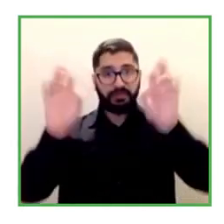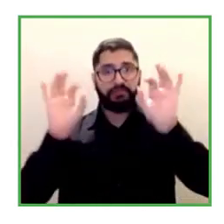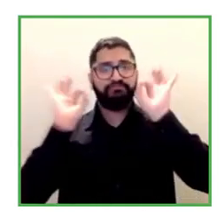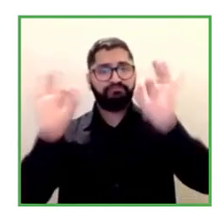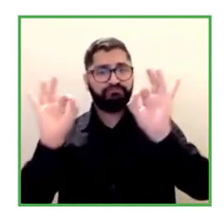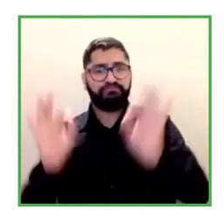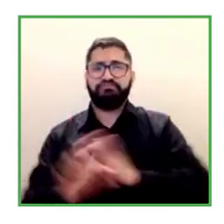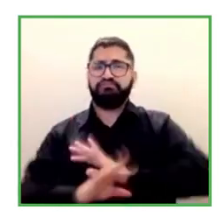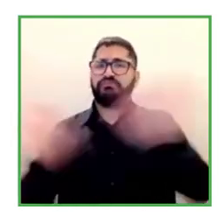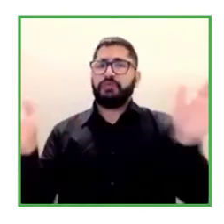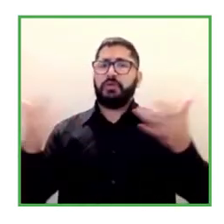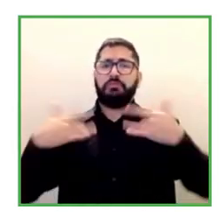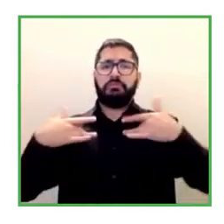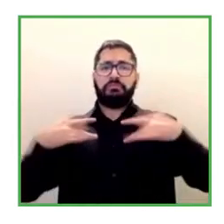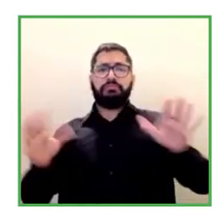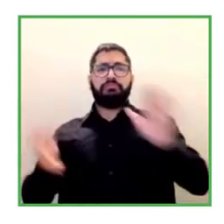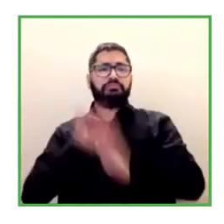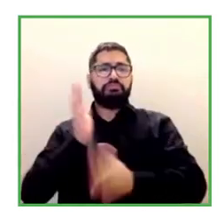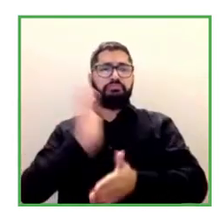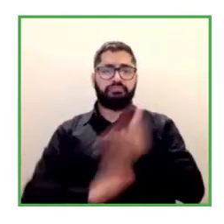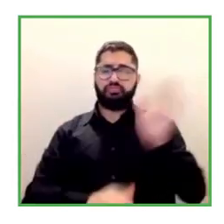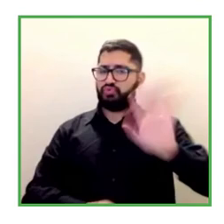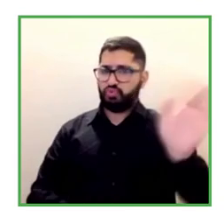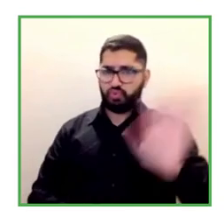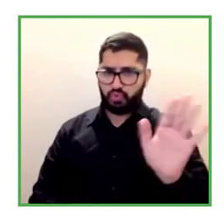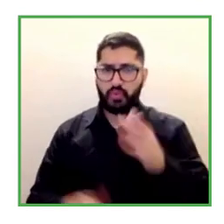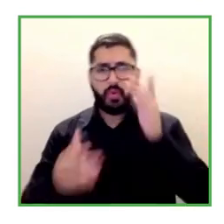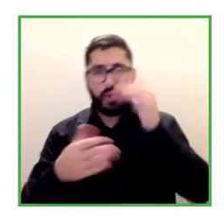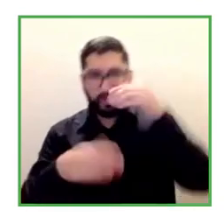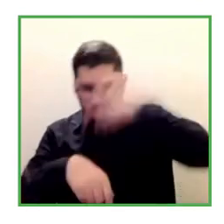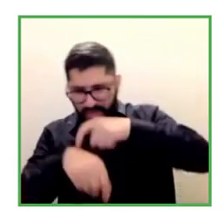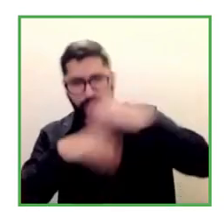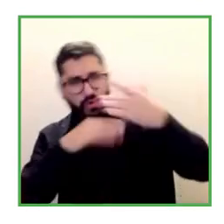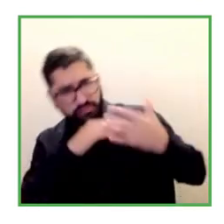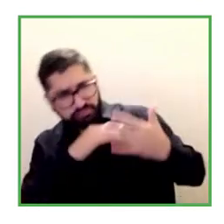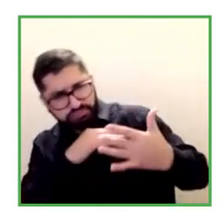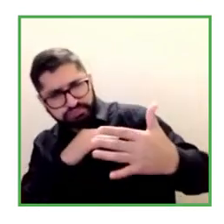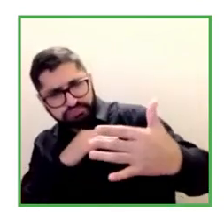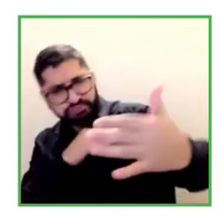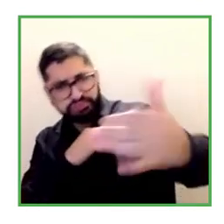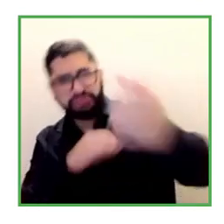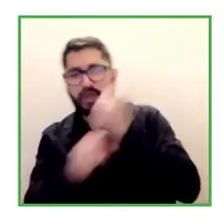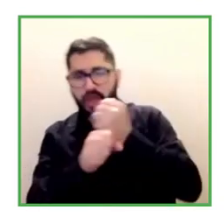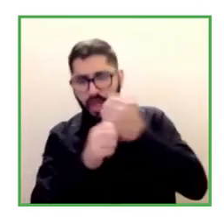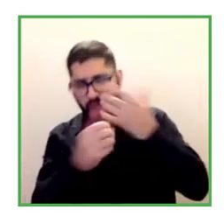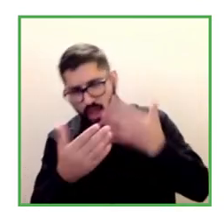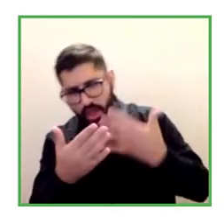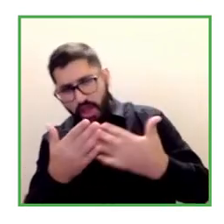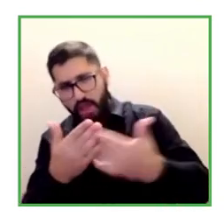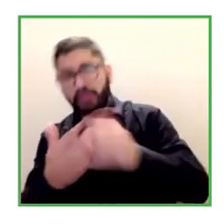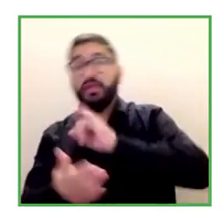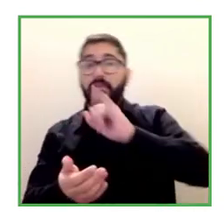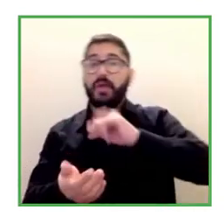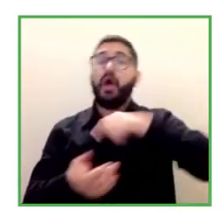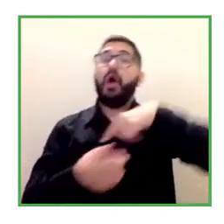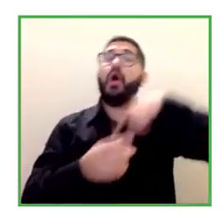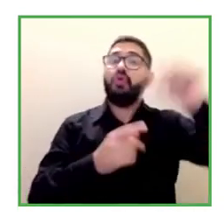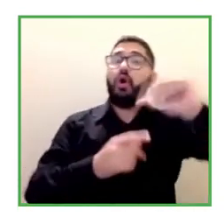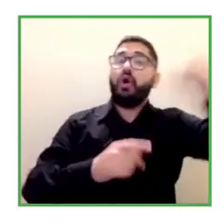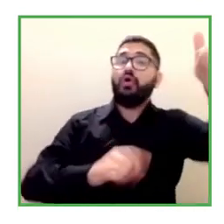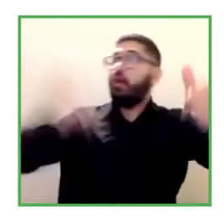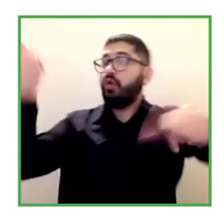iquity time new issues are presented and those new issues need to be addressed